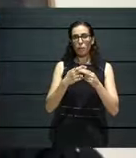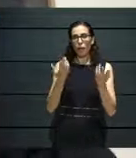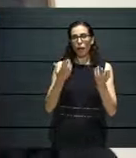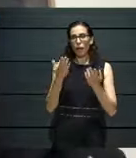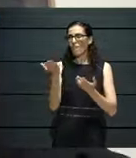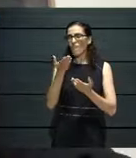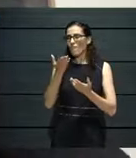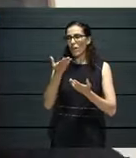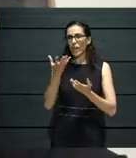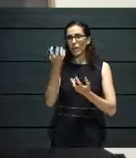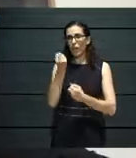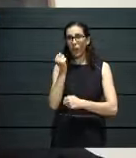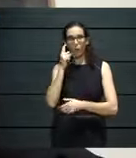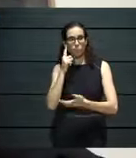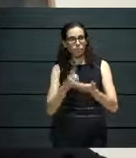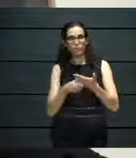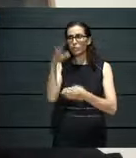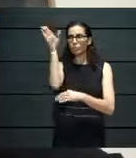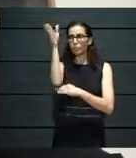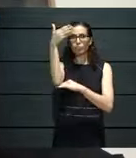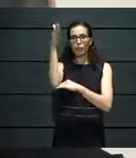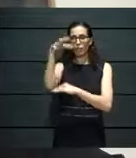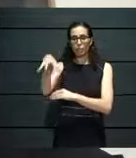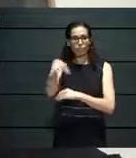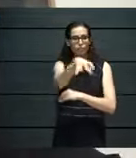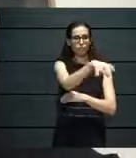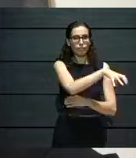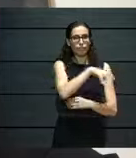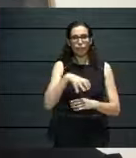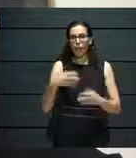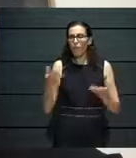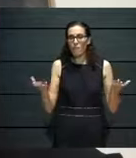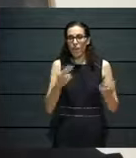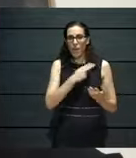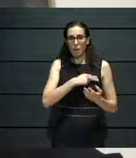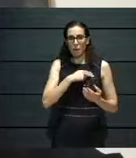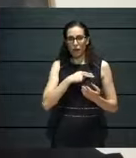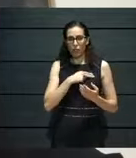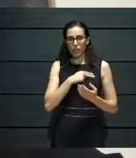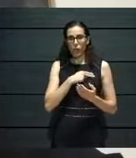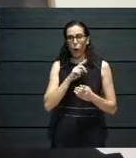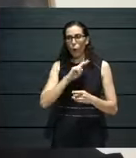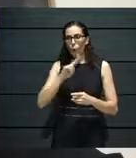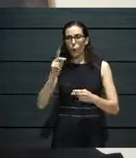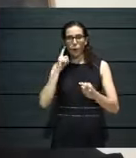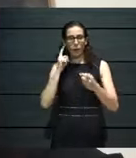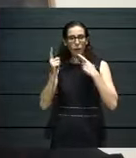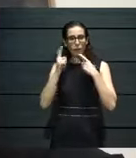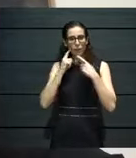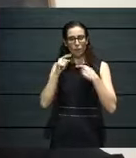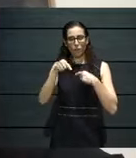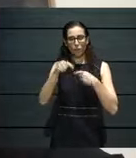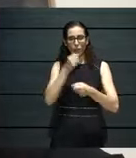showing where people have flown this flag and participated in this project.